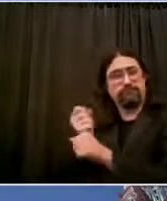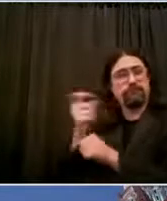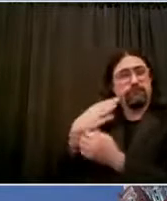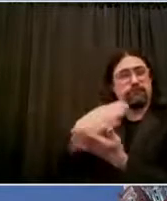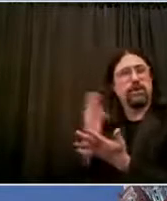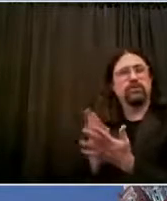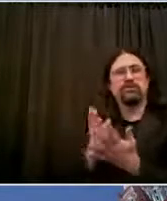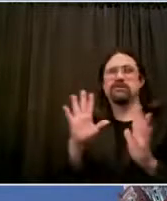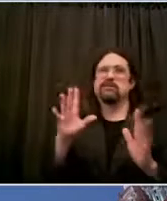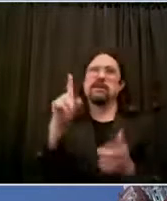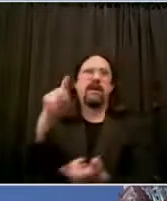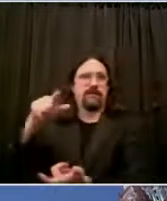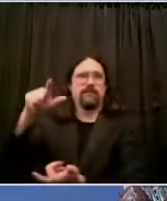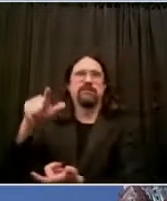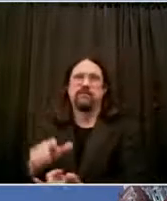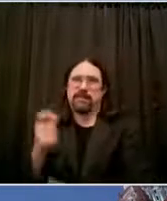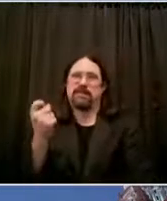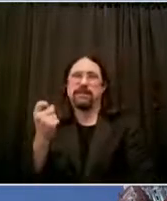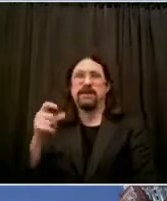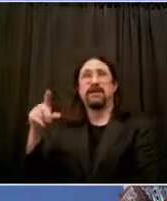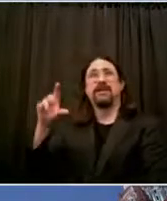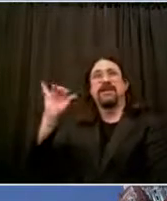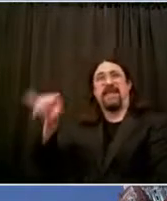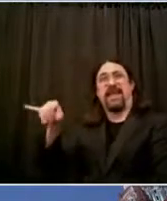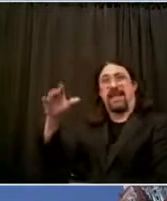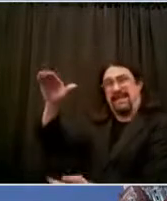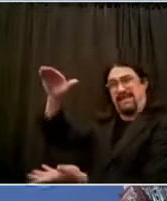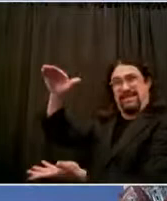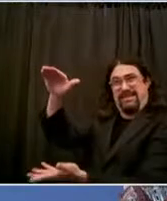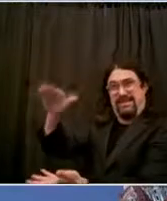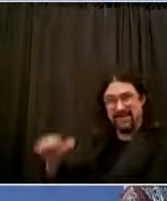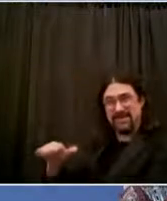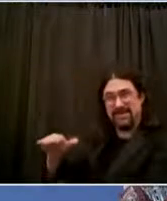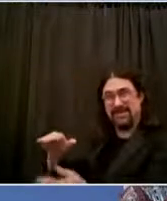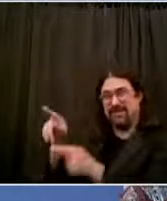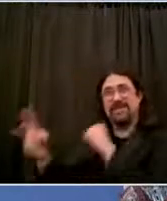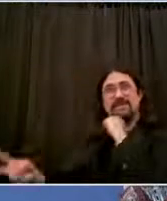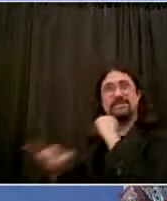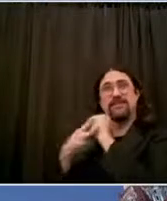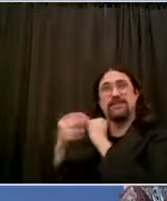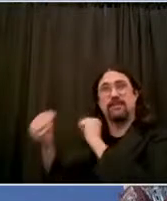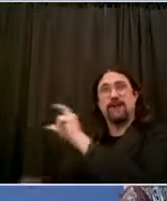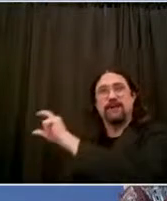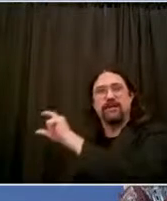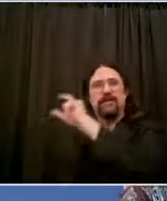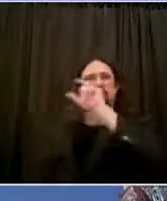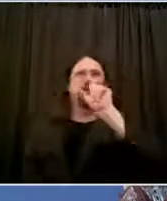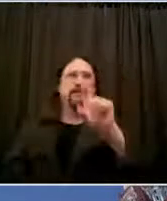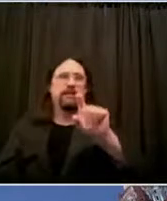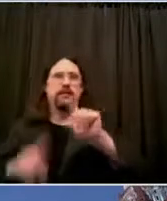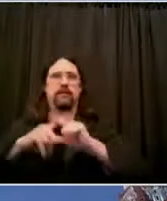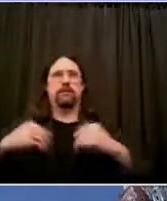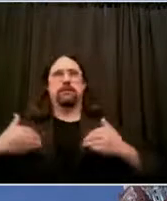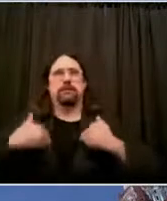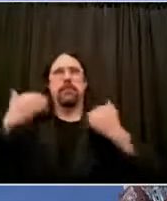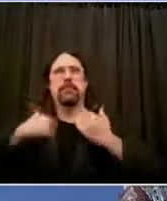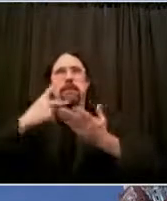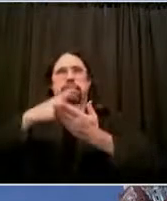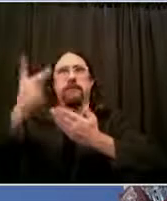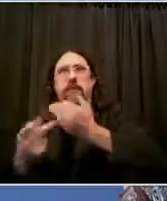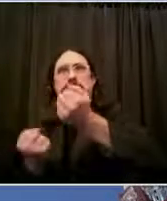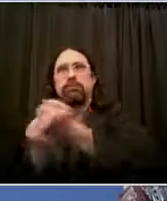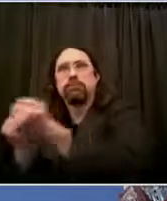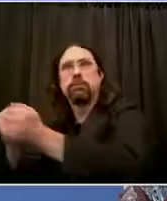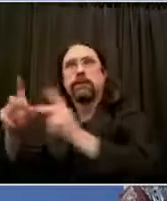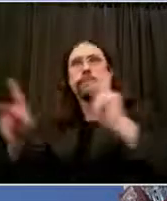while keeping people safe at the same time. And then the community ambassadors we discussed just a few days ago will be hired within the NYPD to bring the voices